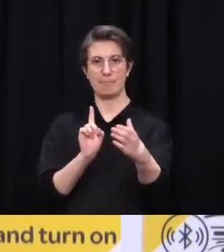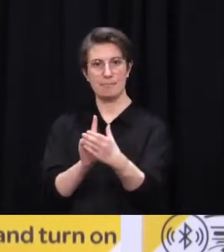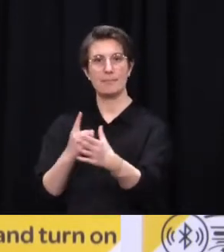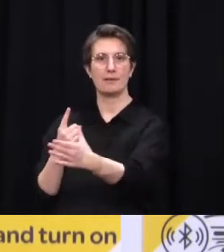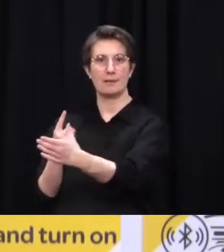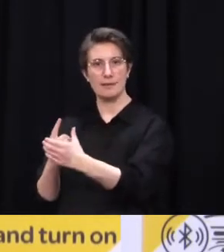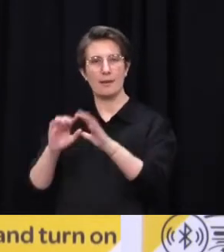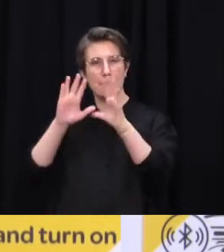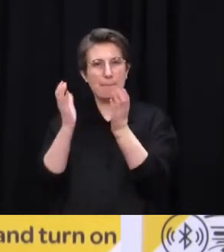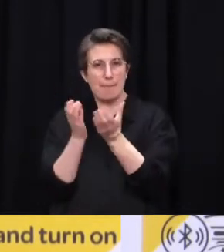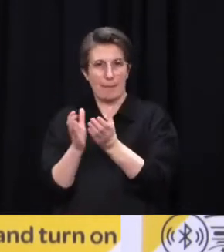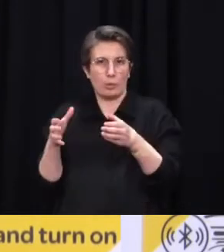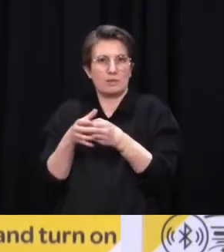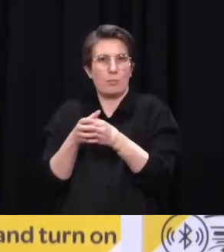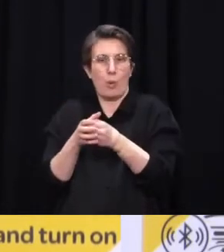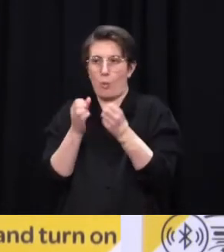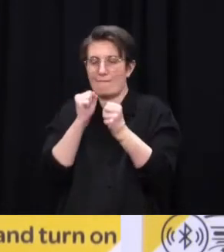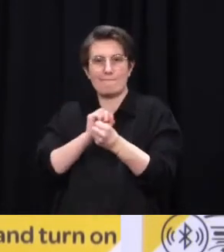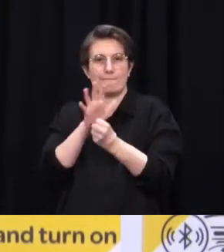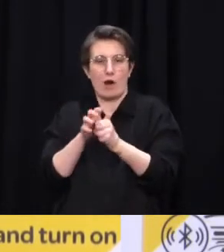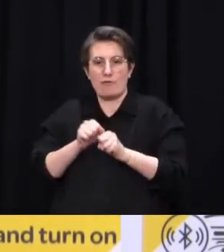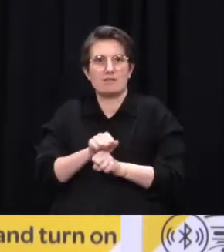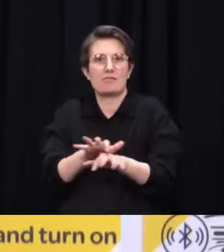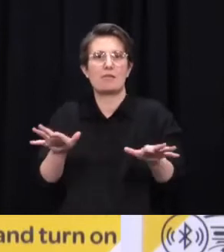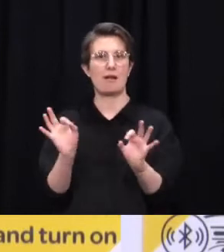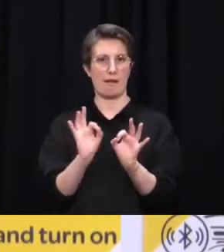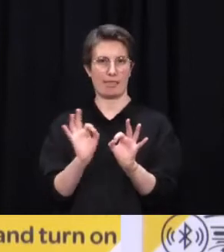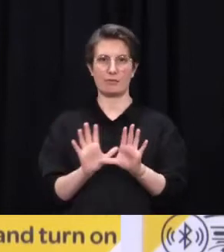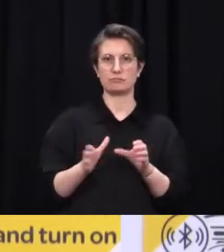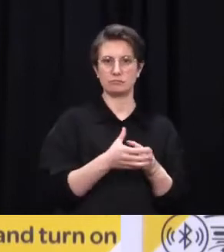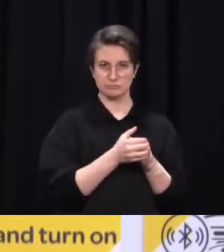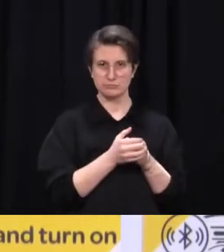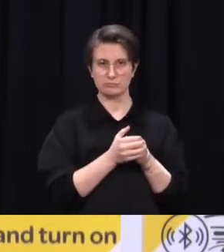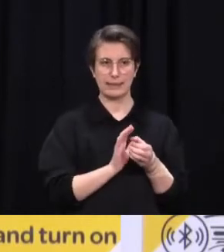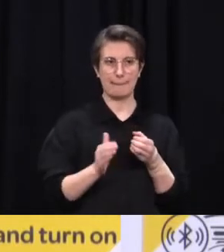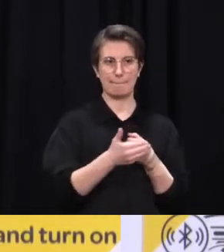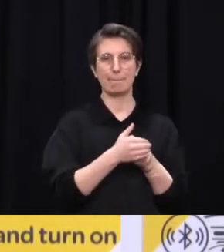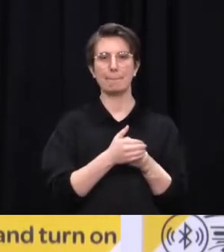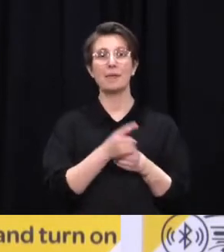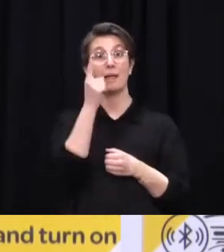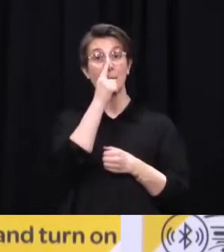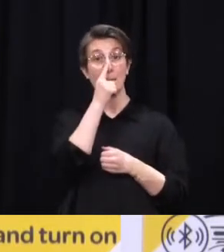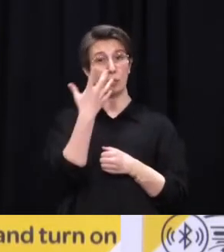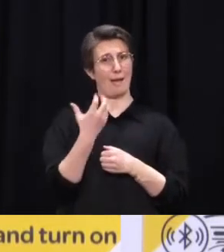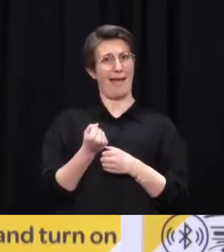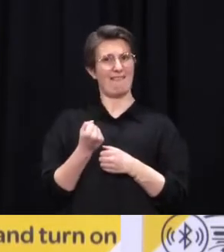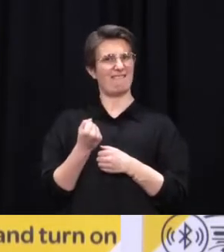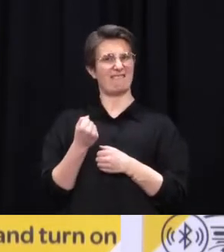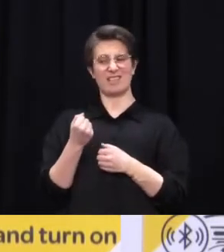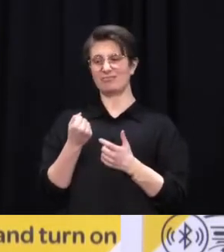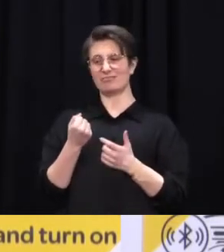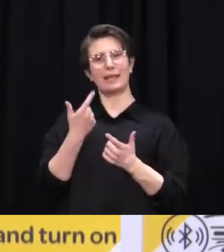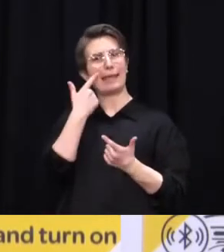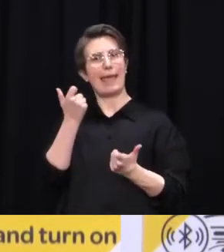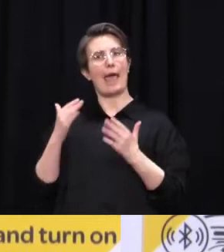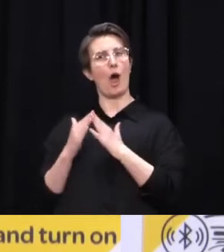that this doesn't become a way for the virus to spread. Families that already have in-home childcare arrangements in place won't